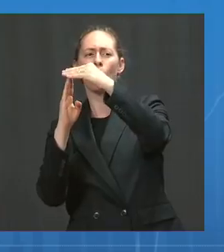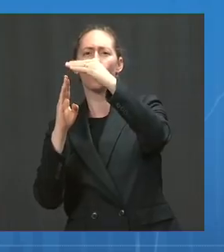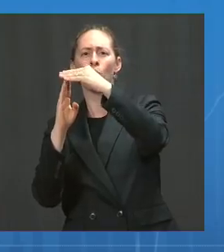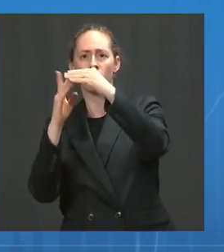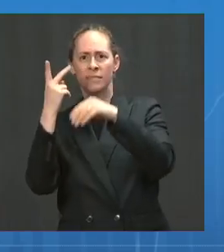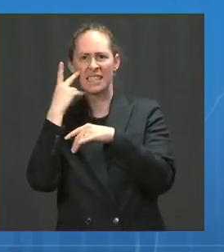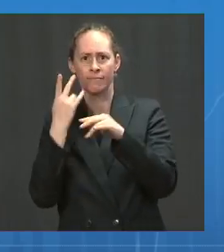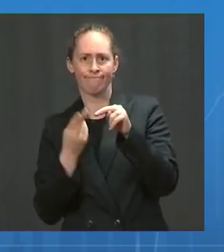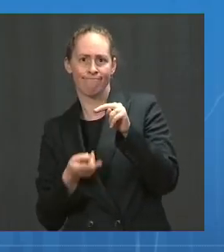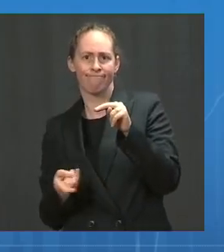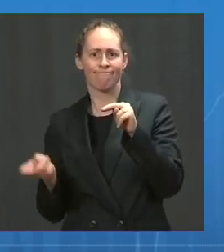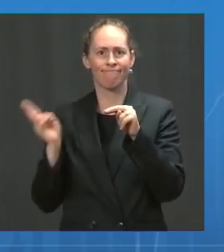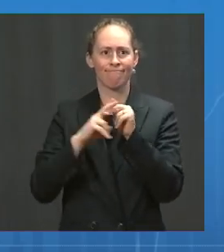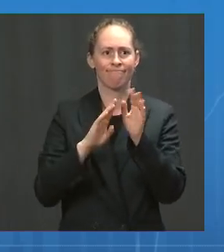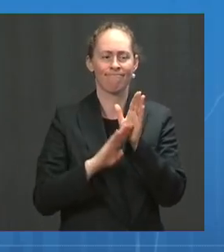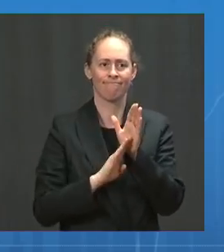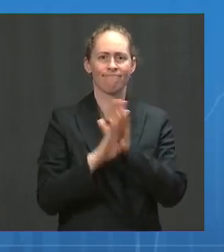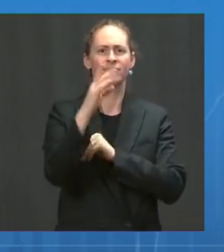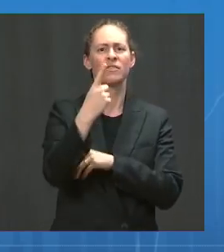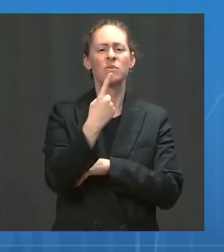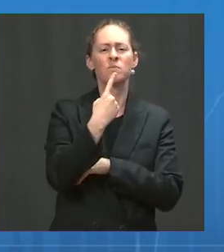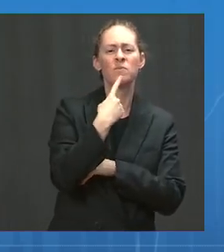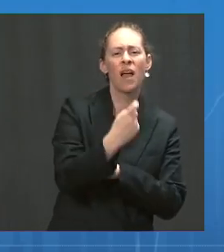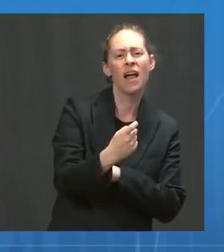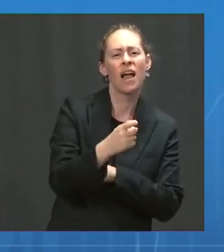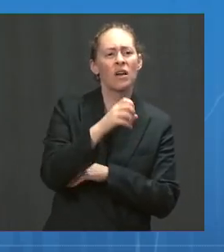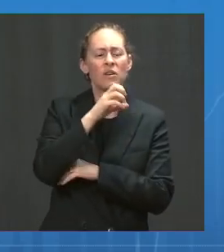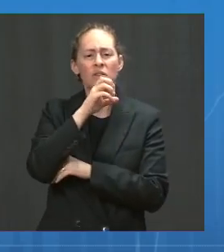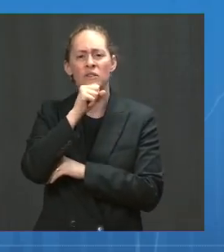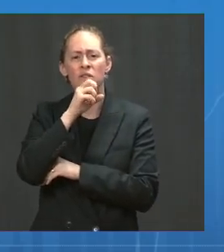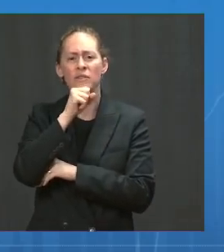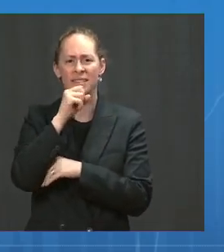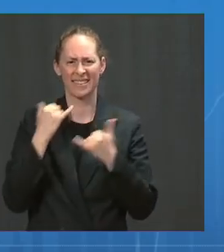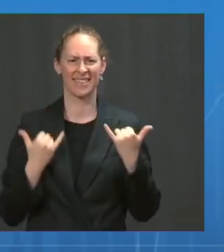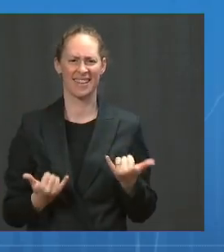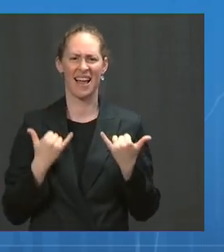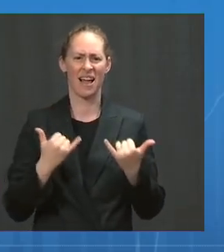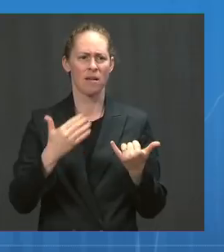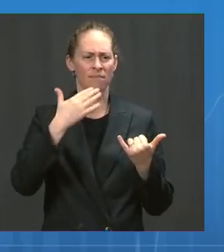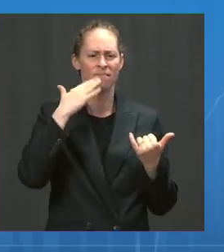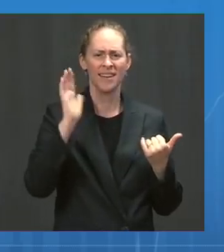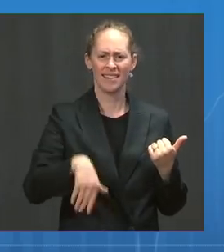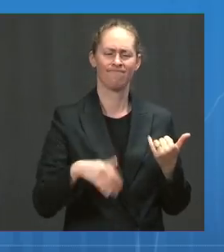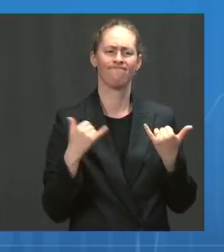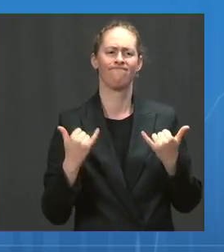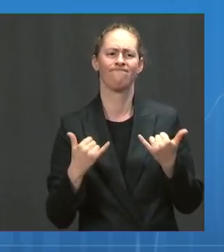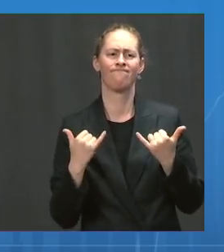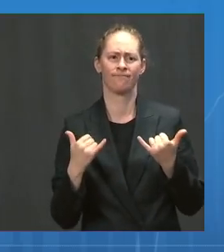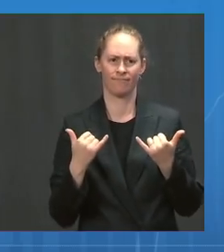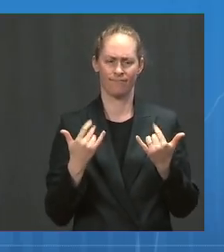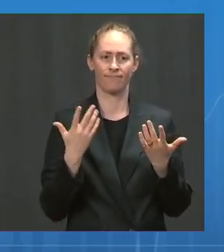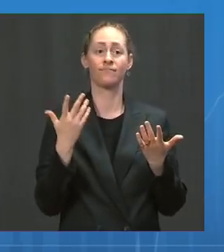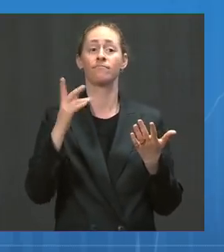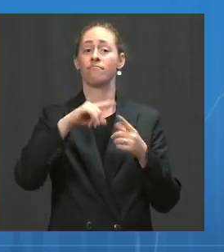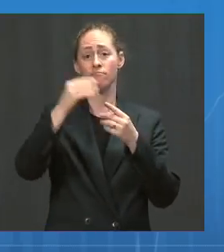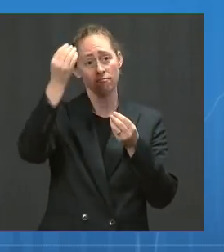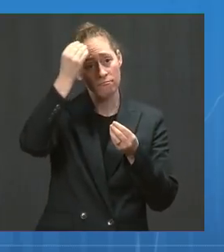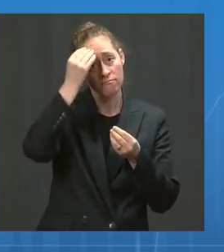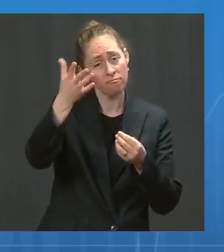growth in cases where the red and orange are again increasing. So while we are in a far better position than we were in